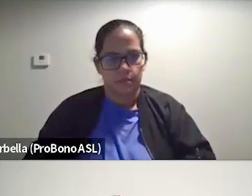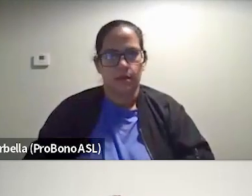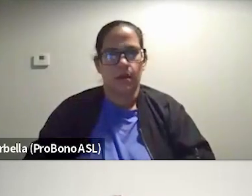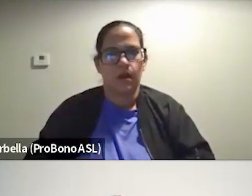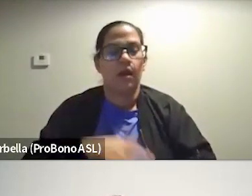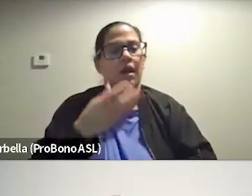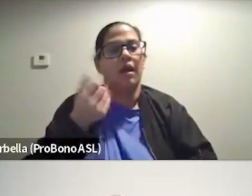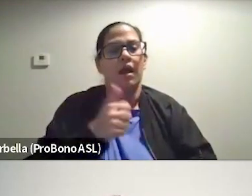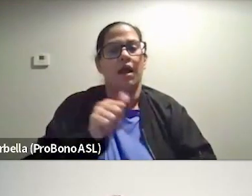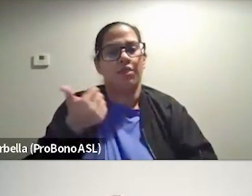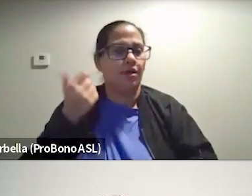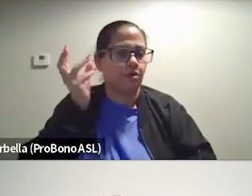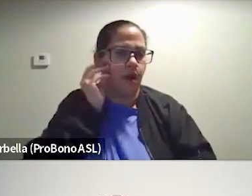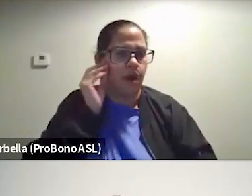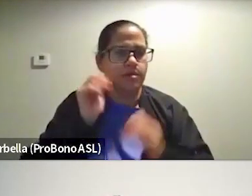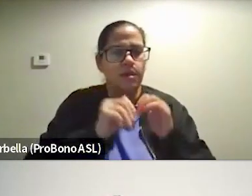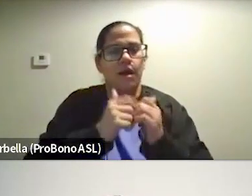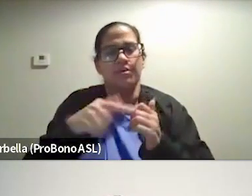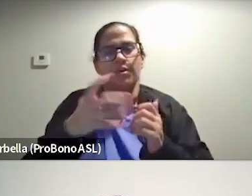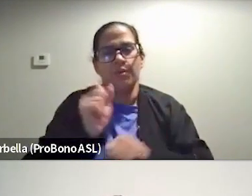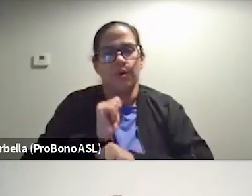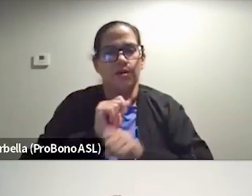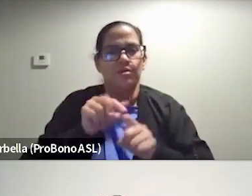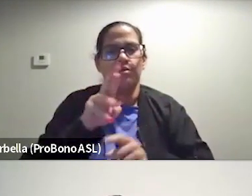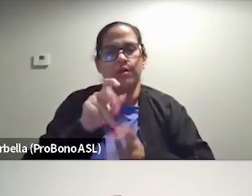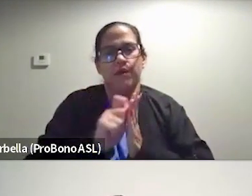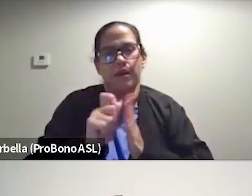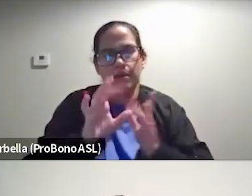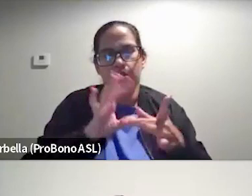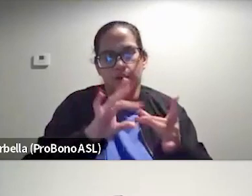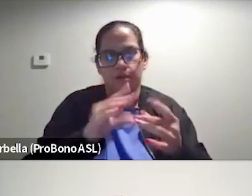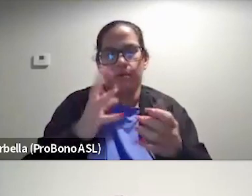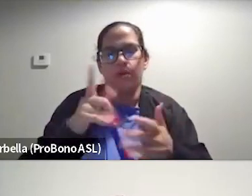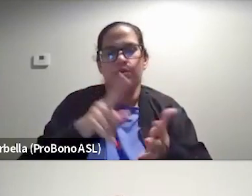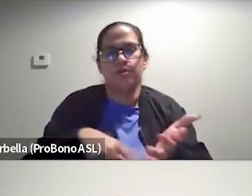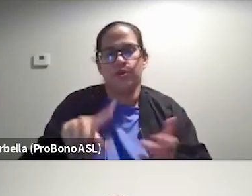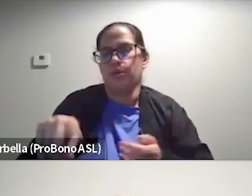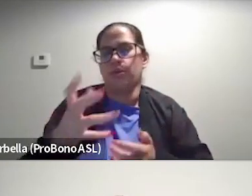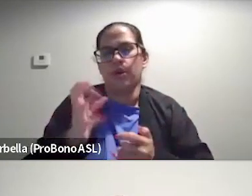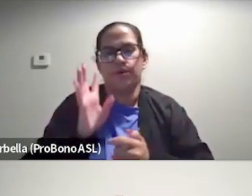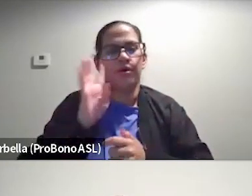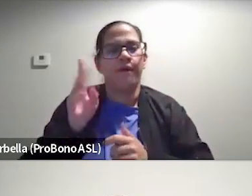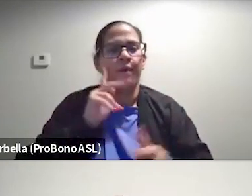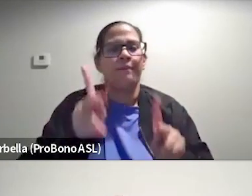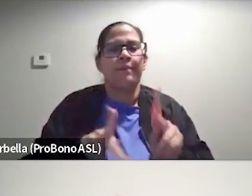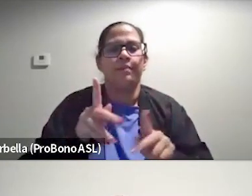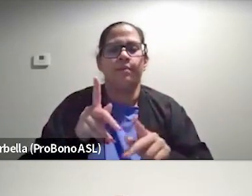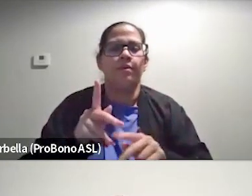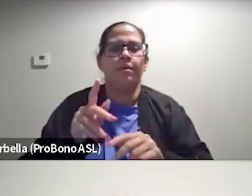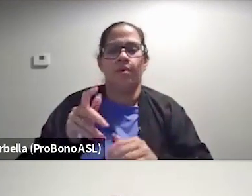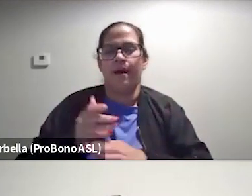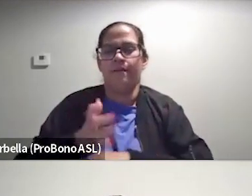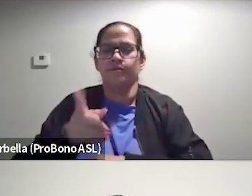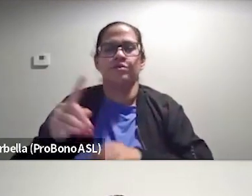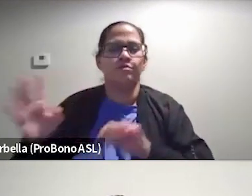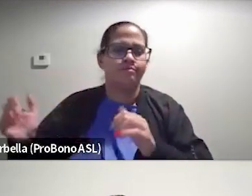yeah. Other thoughts on what you want to, how you are working on rewriting the narrative and how you, what you want to create for people coming up after you. Larry, you talked about the